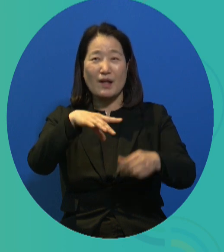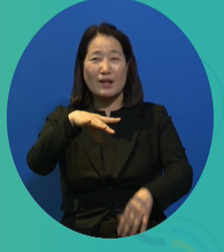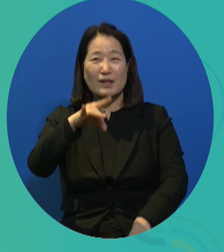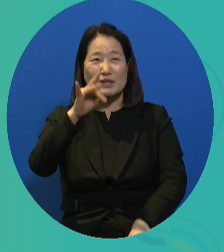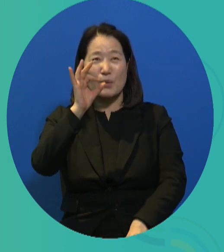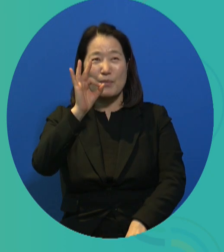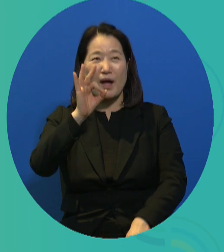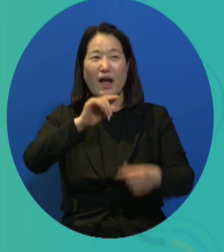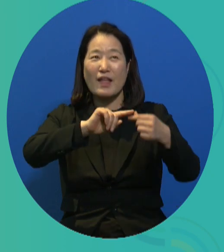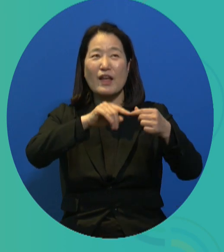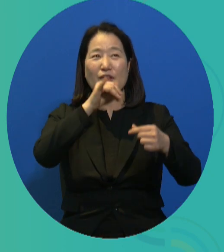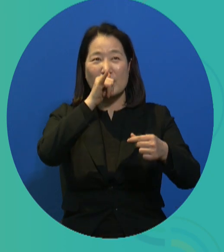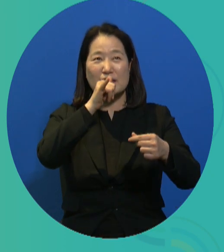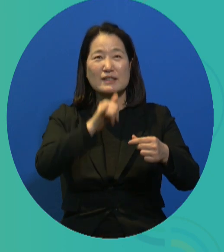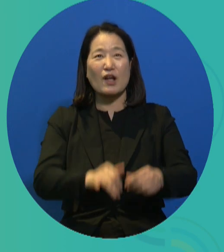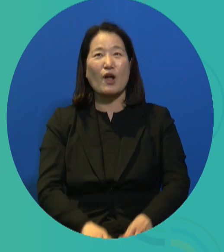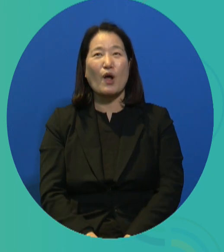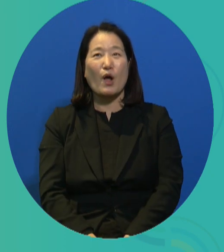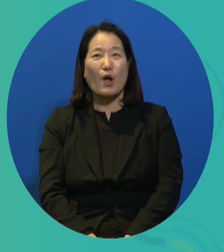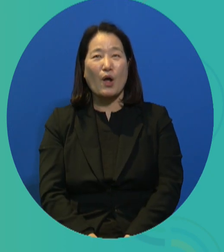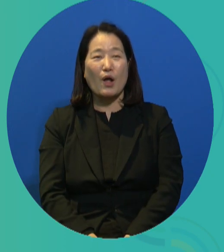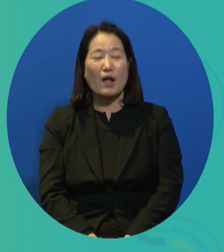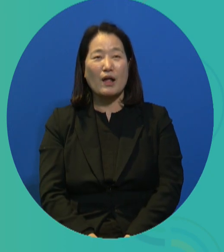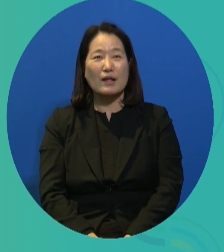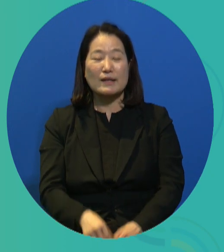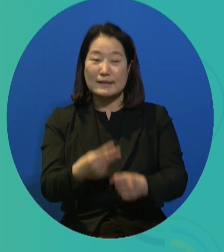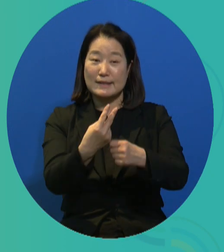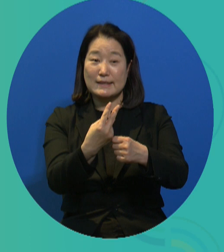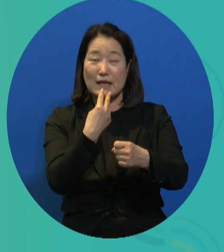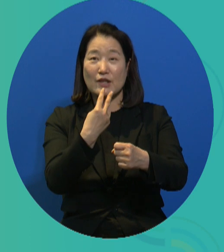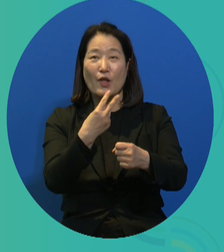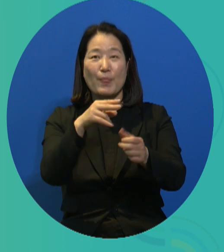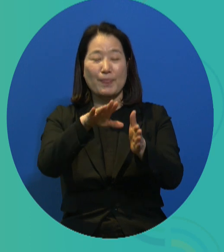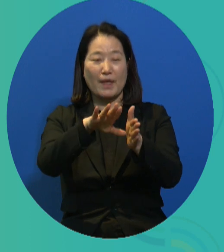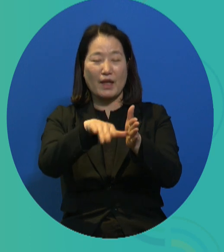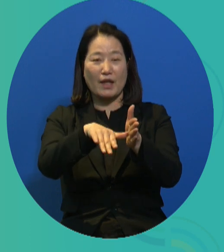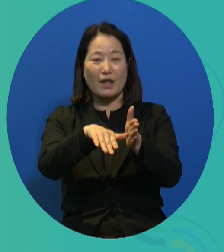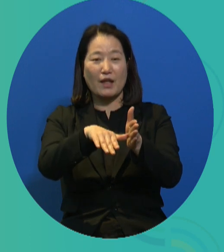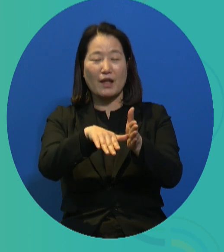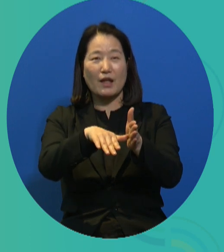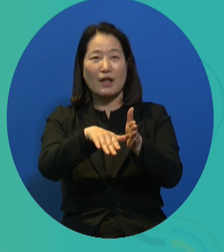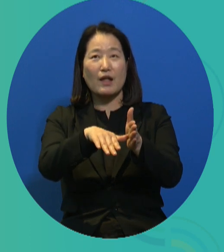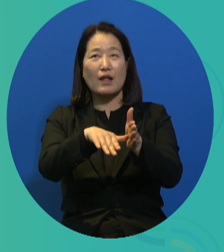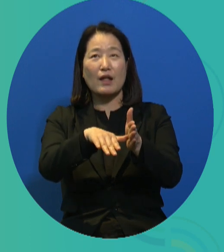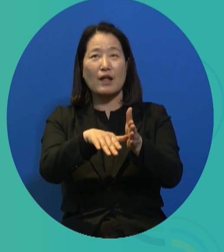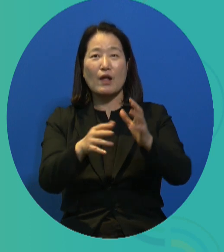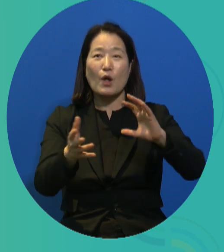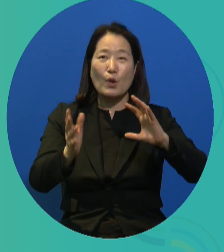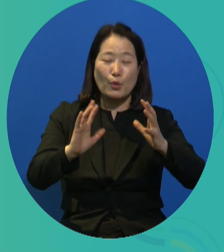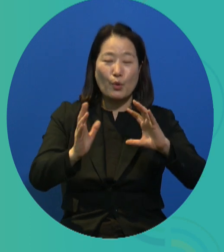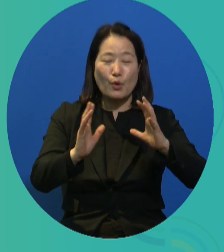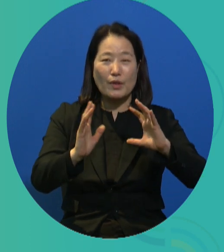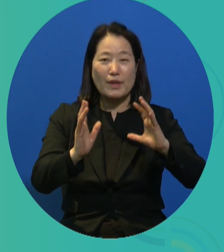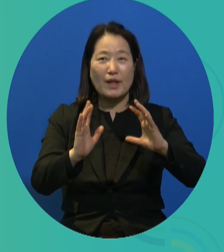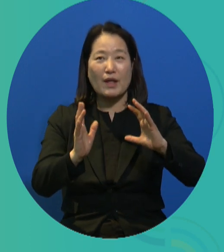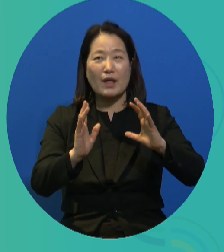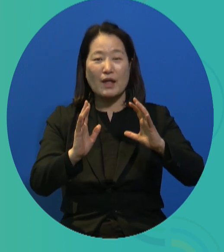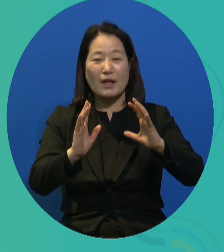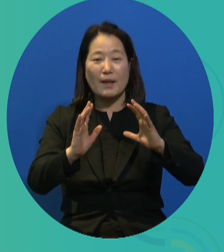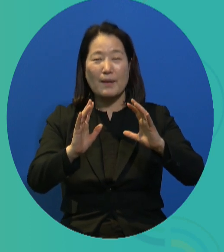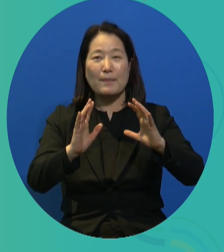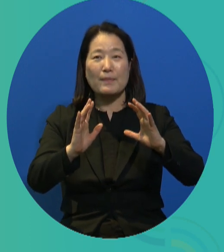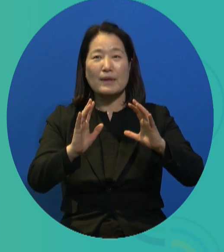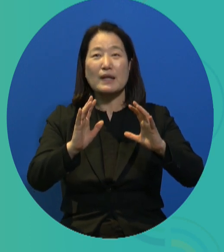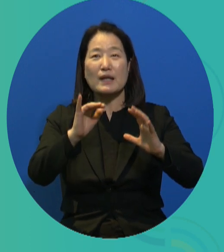introducing to you a concept that you might not be familiar with. About two years ago, I went to a